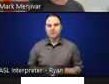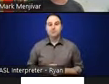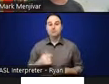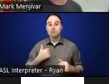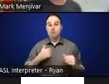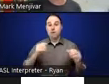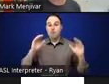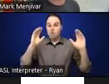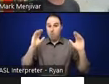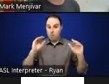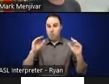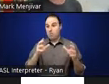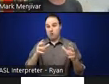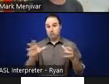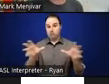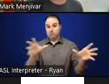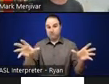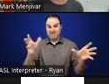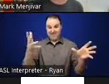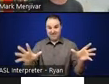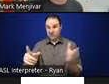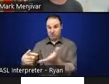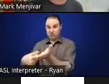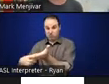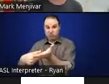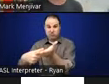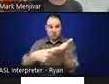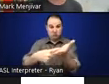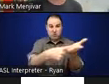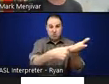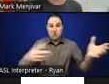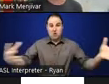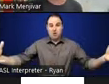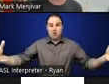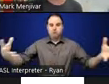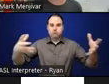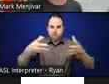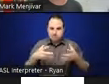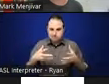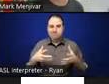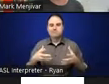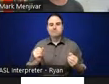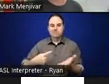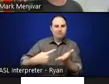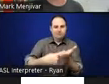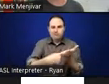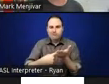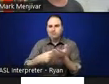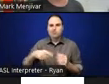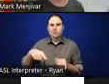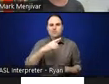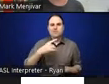we can come back together and have a discussion. We can share out what has been meaningful to us